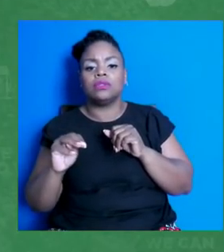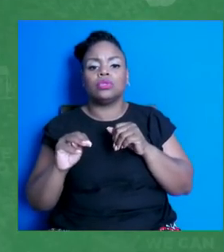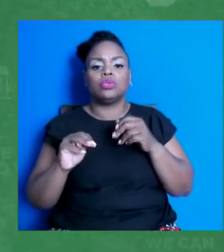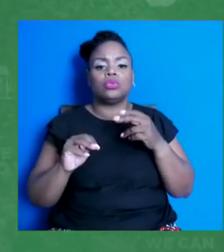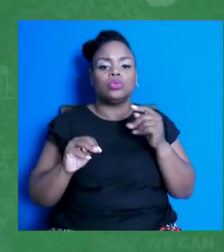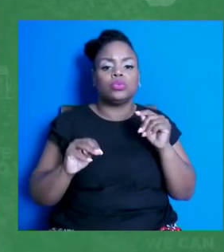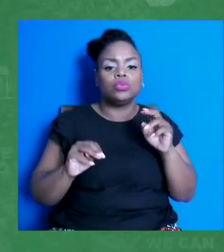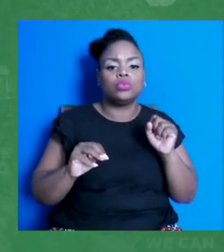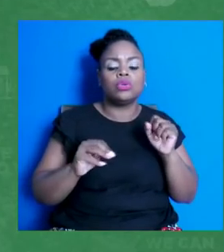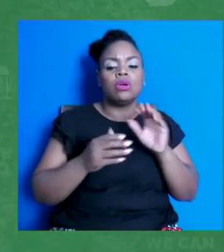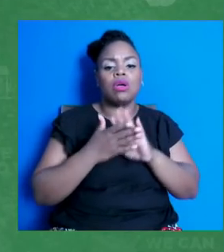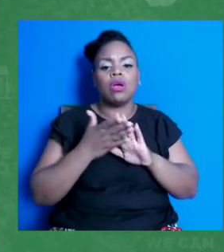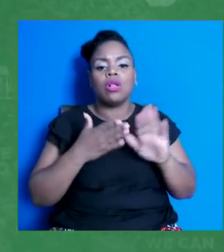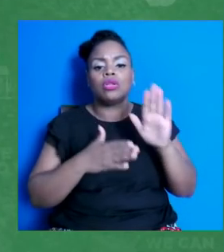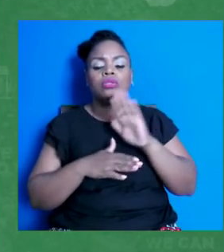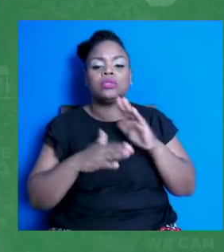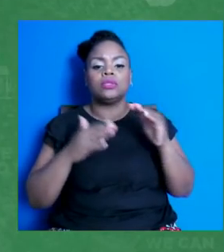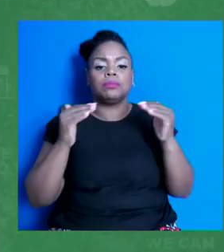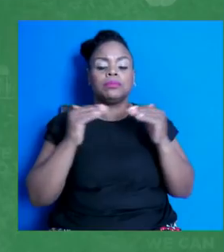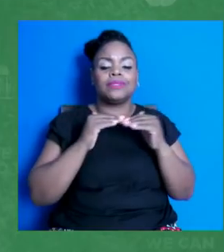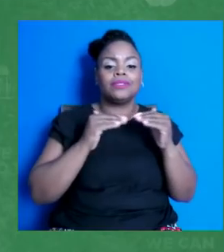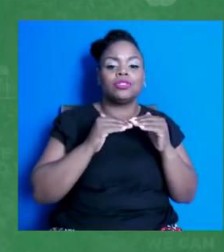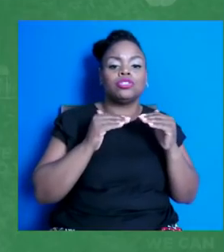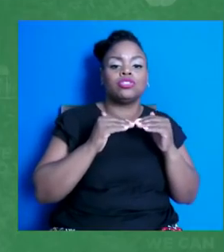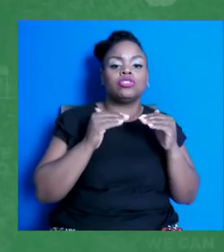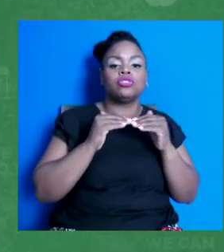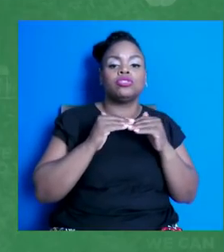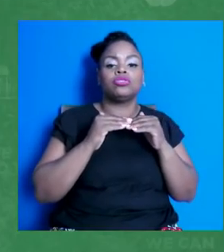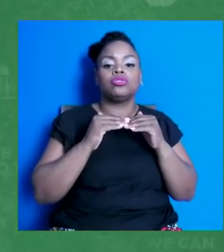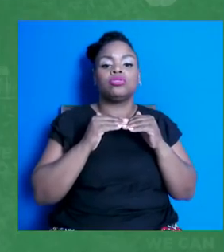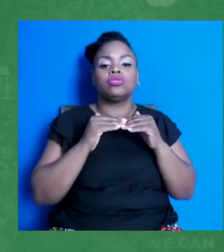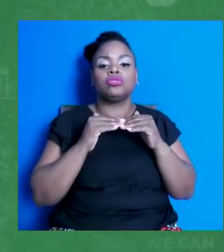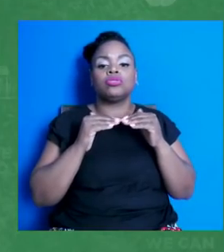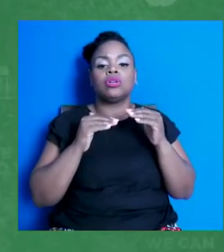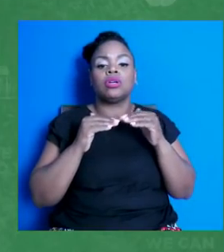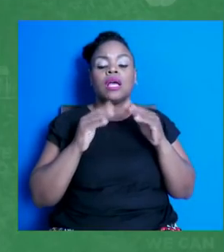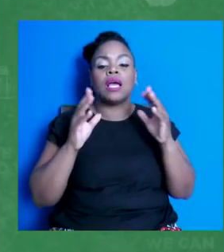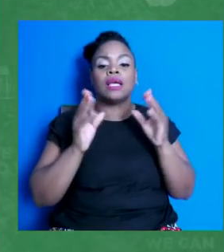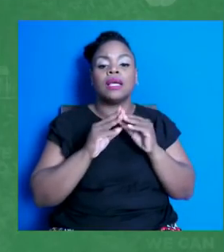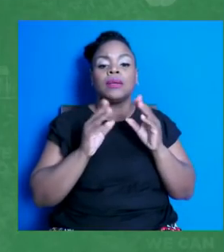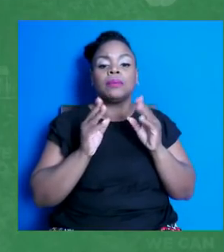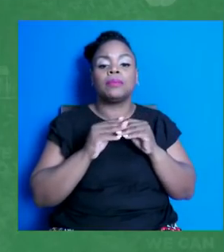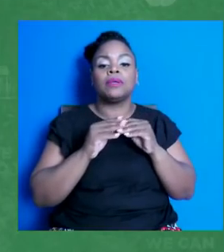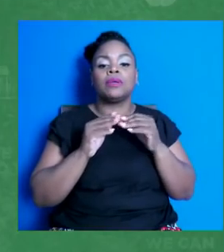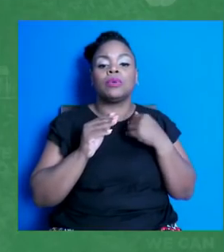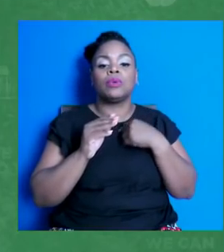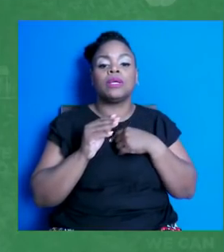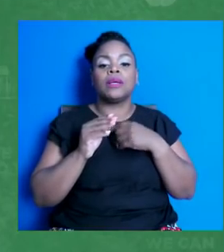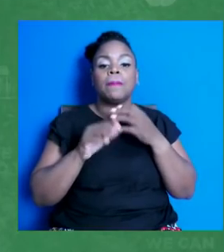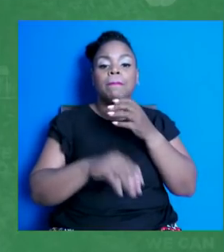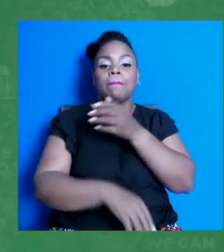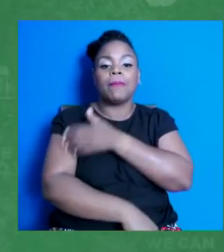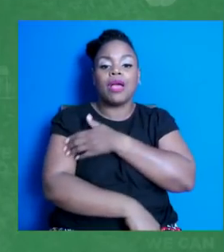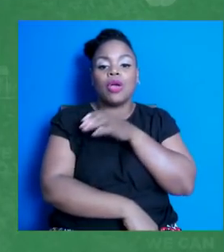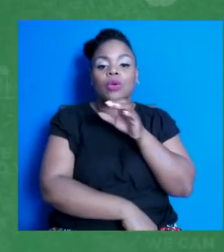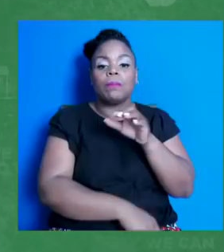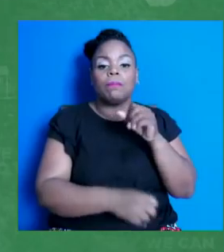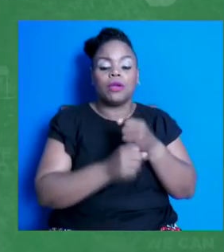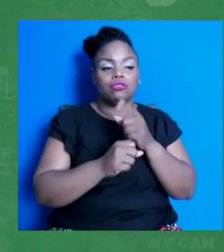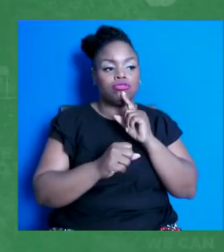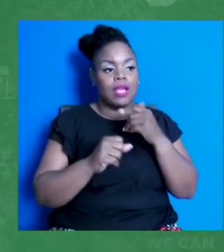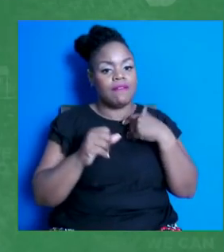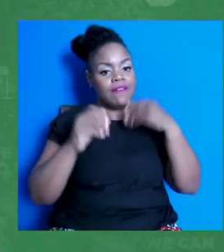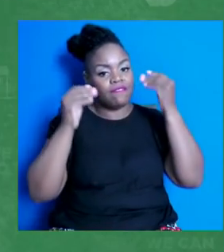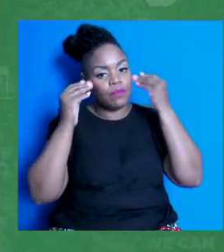of our ambassadors, and in clinical settings. We empower them to make well-informed decisions by providing easy-to- understand, accessible